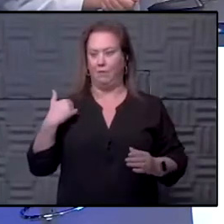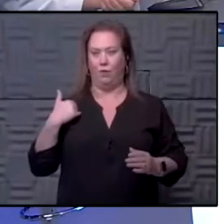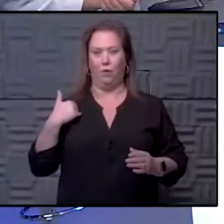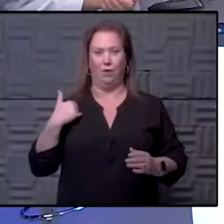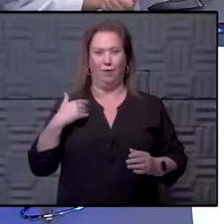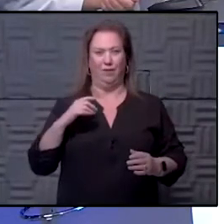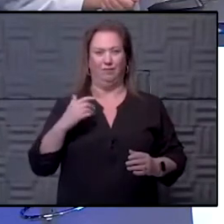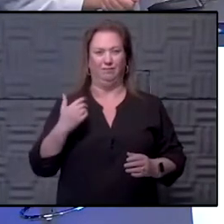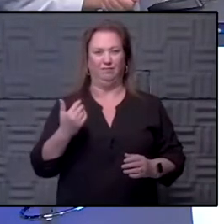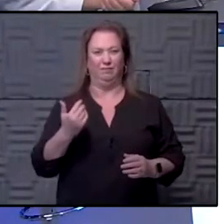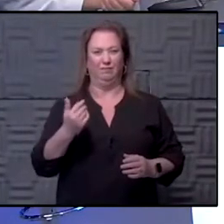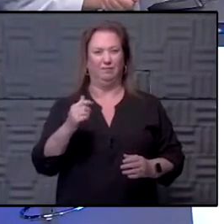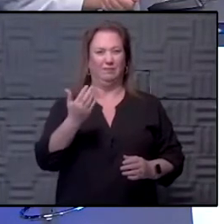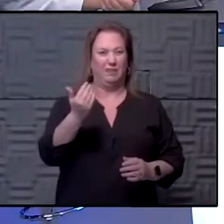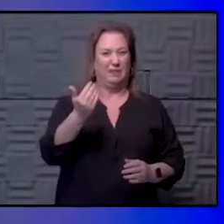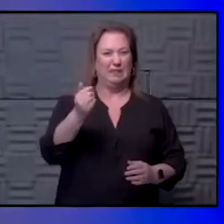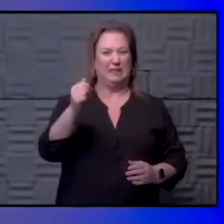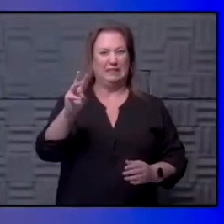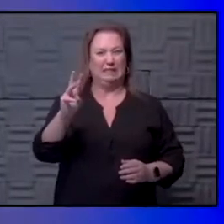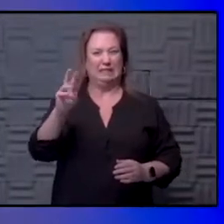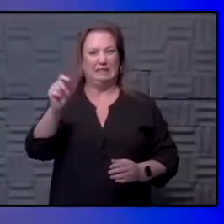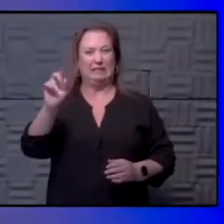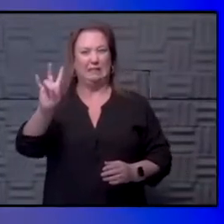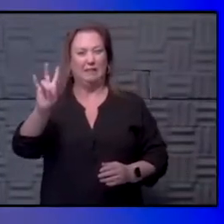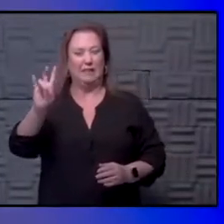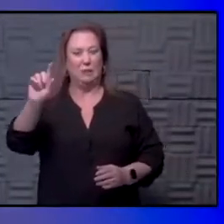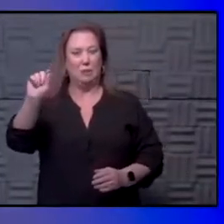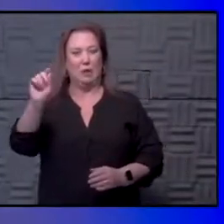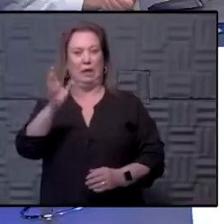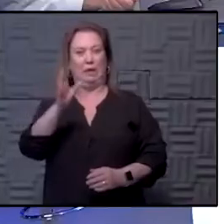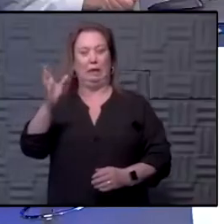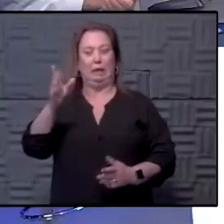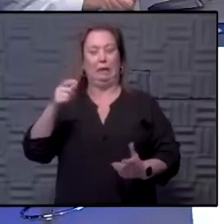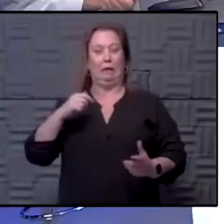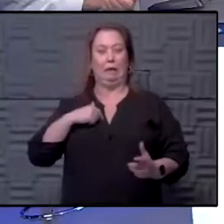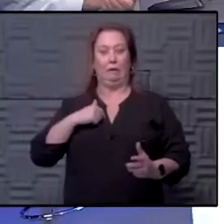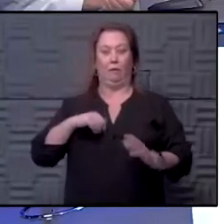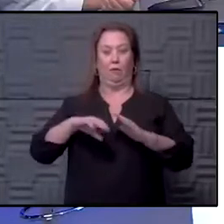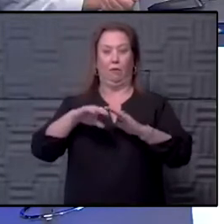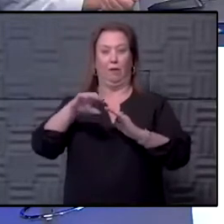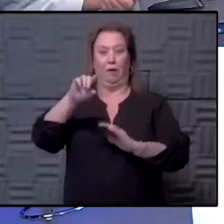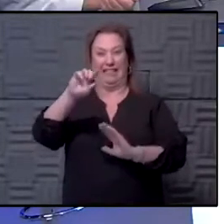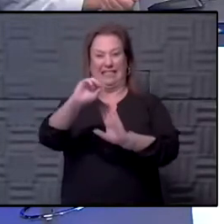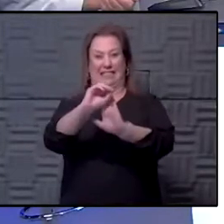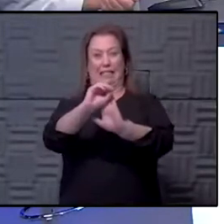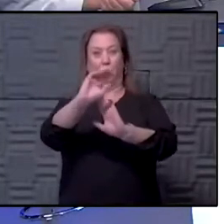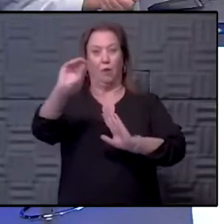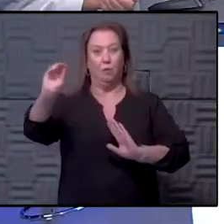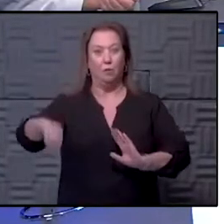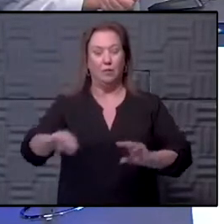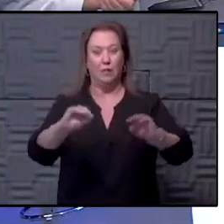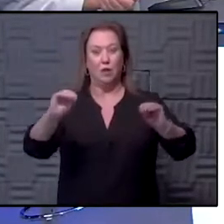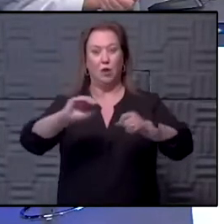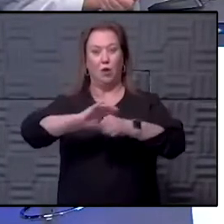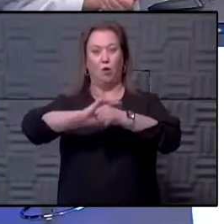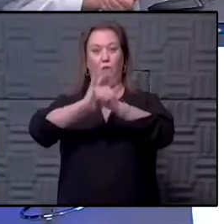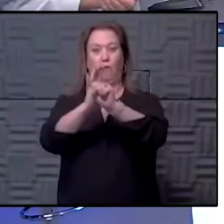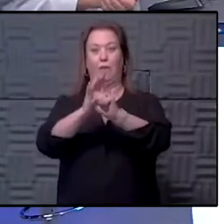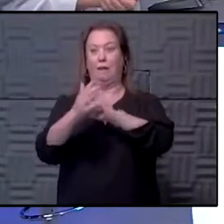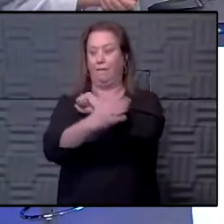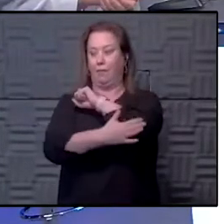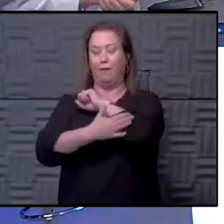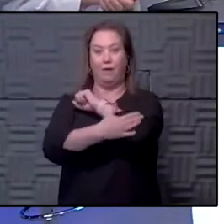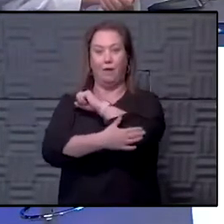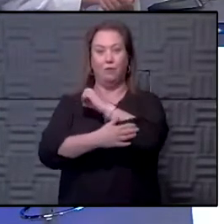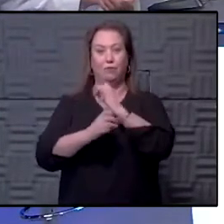side? the teens and 20s. Yeah, so, mean, if we've fallen 100% to zero, and that's what the country can do, if we can